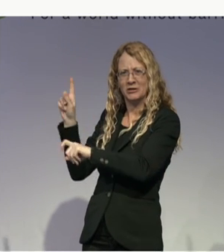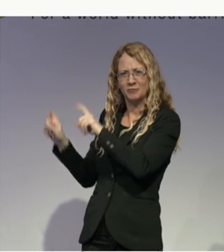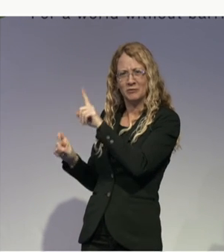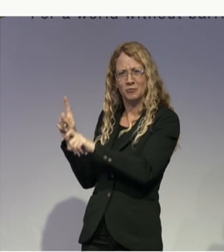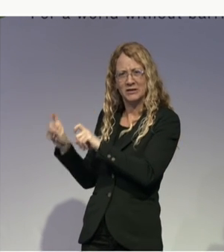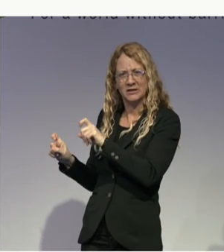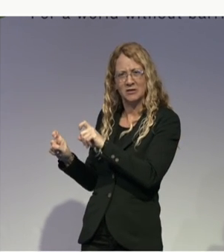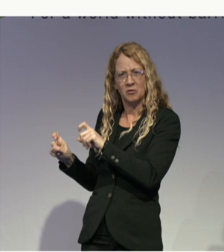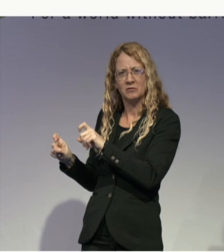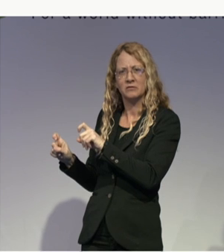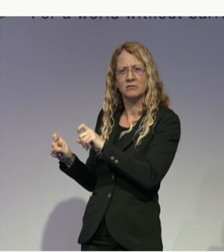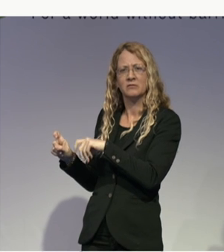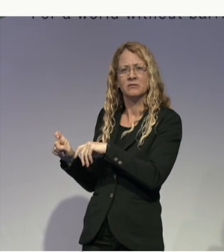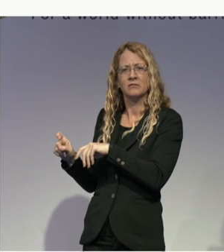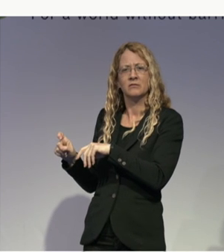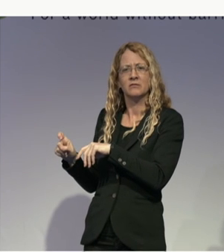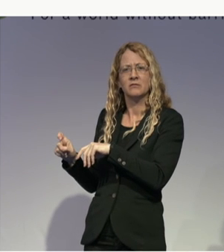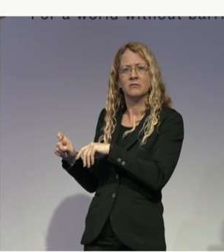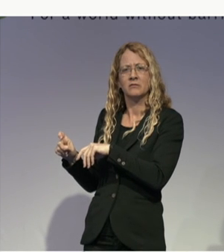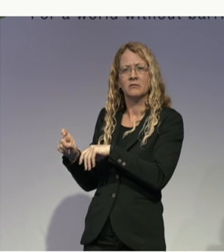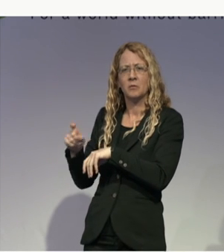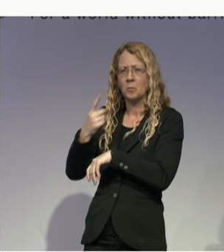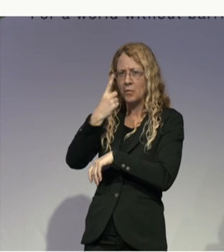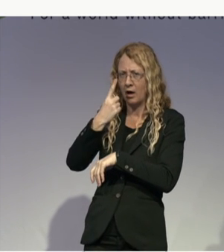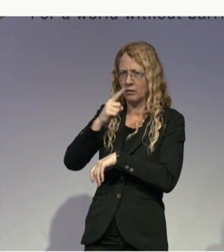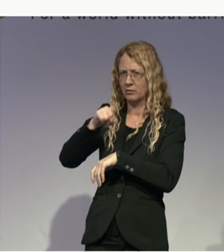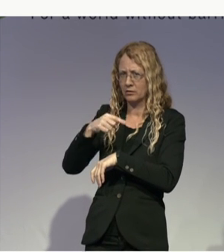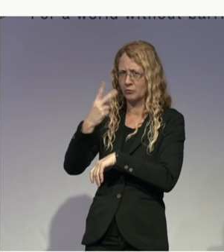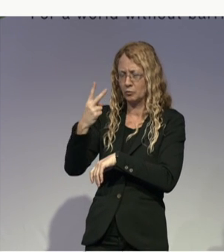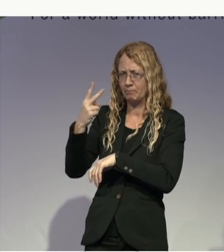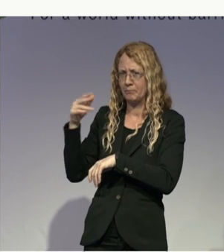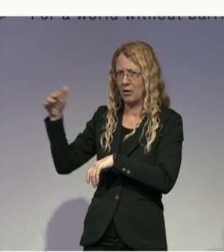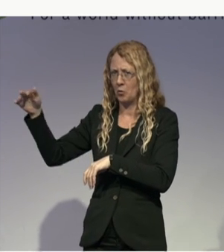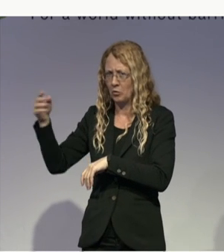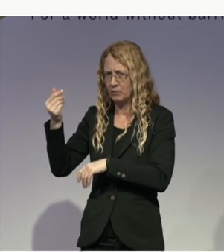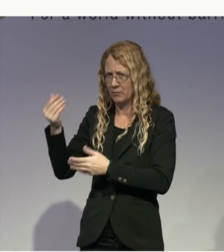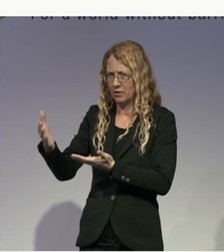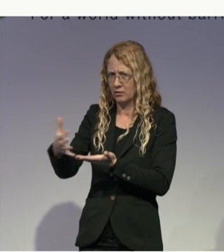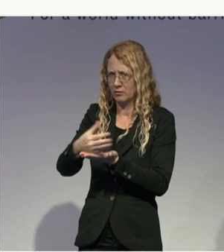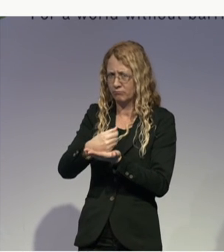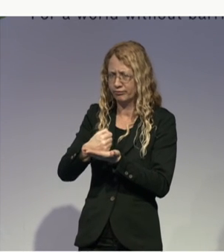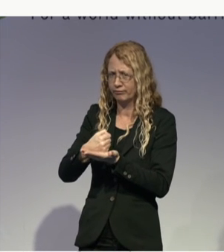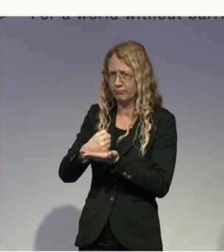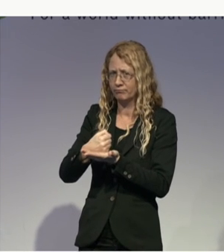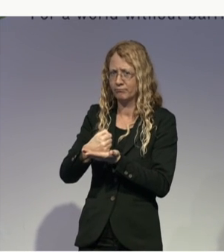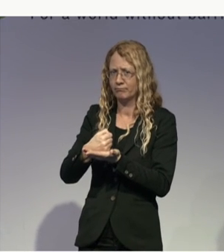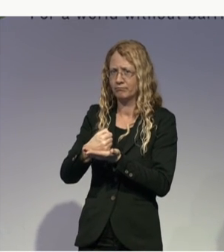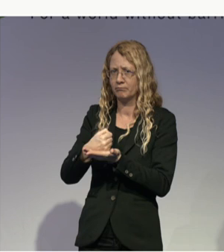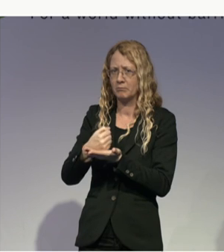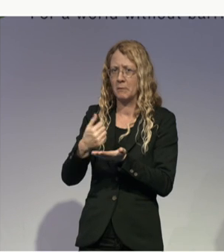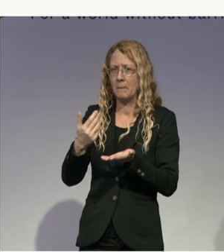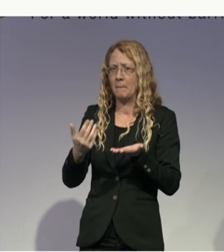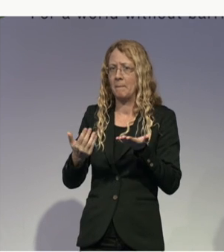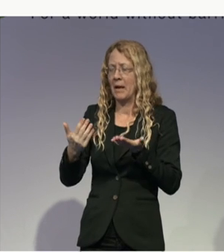in sense of revenue right now coming in at SolaEU. And maybe we can save this for later, but I'm definitely